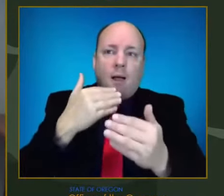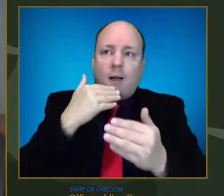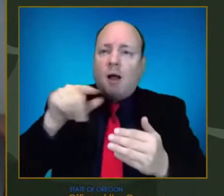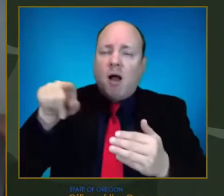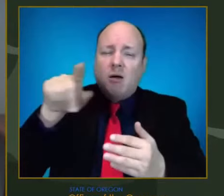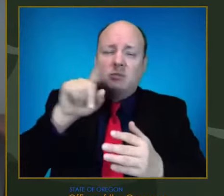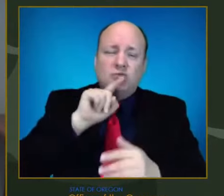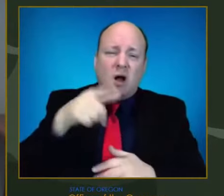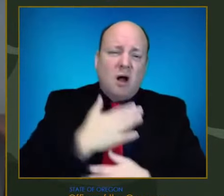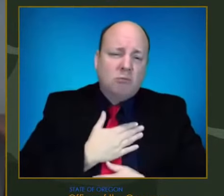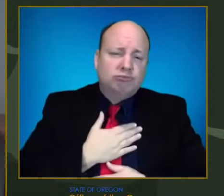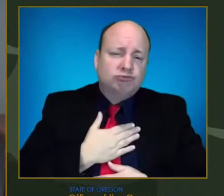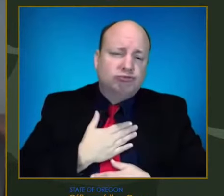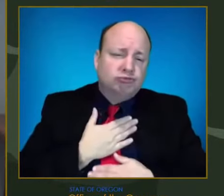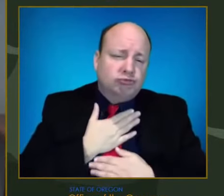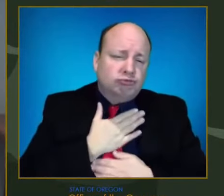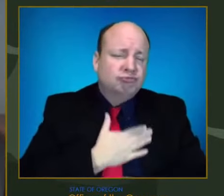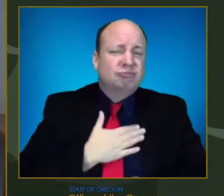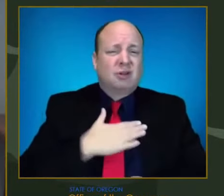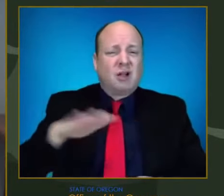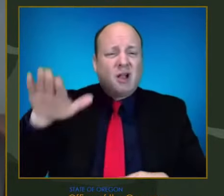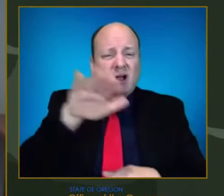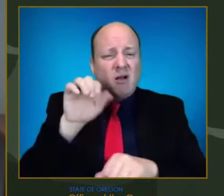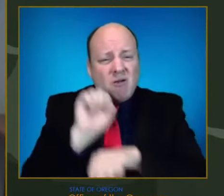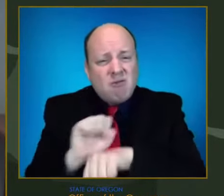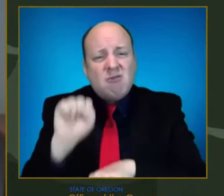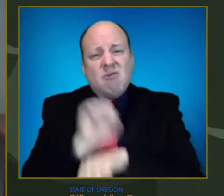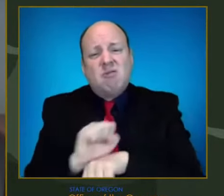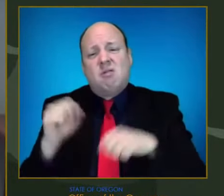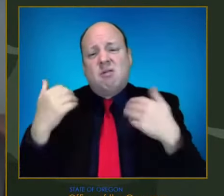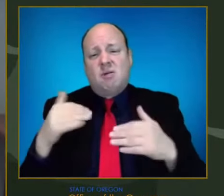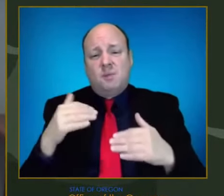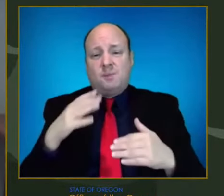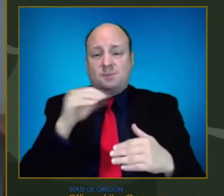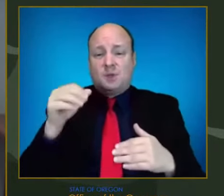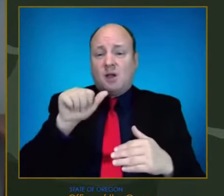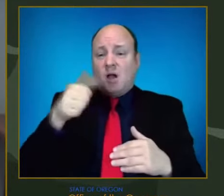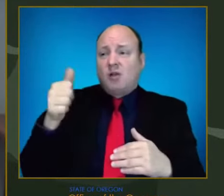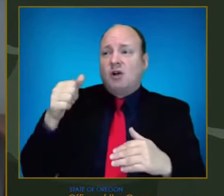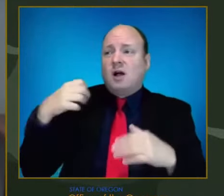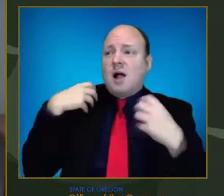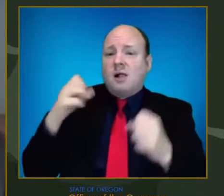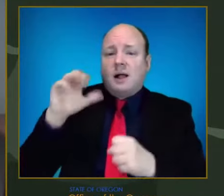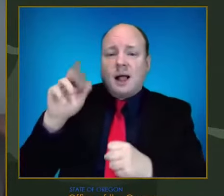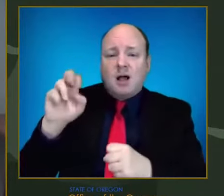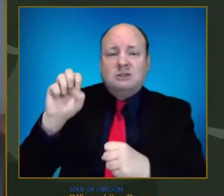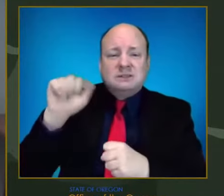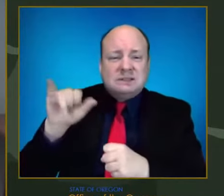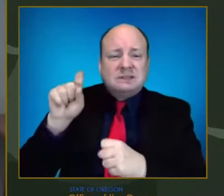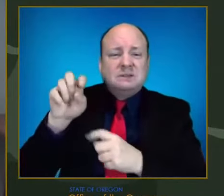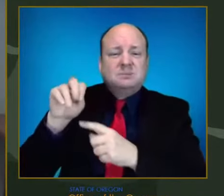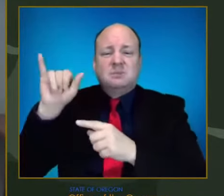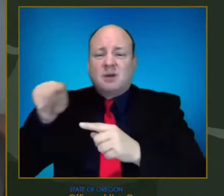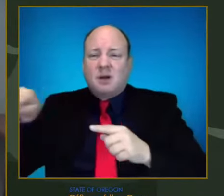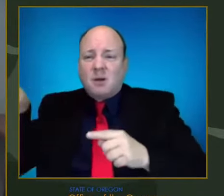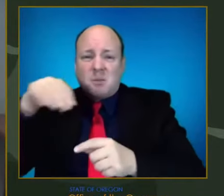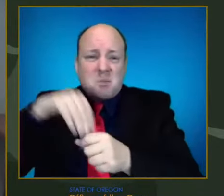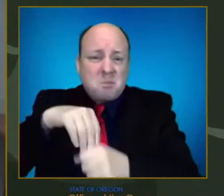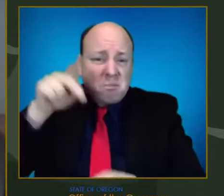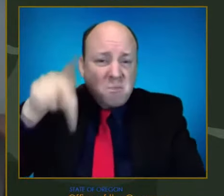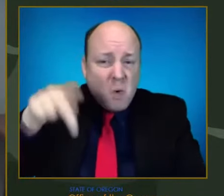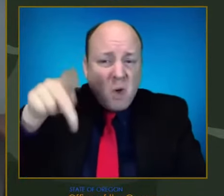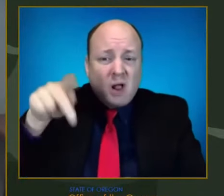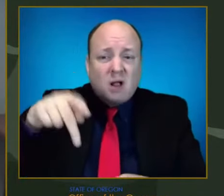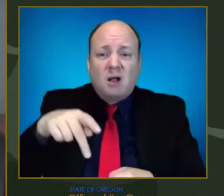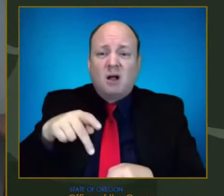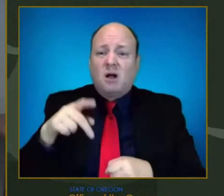OHSU and other health systems in the Portland metro area continue to be completely full. Despite working together